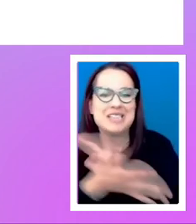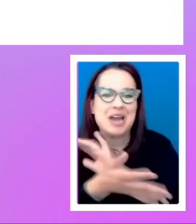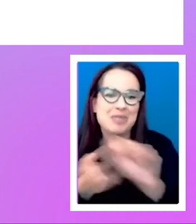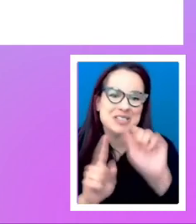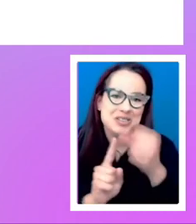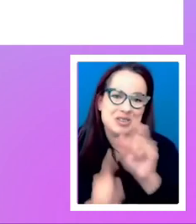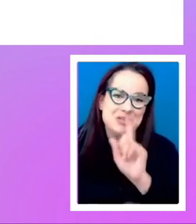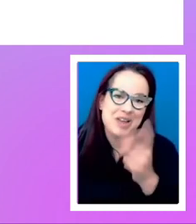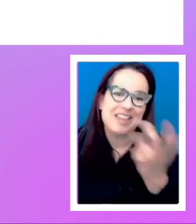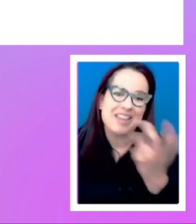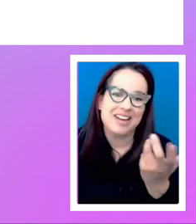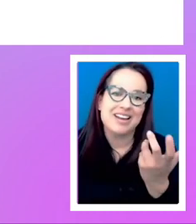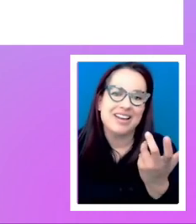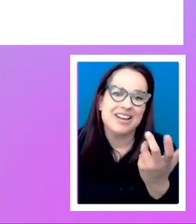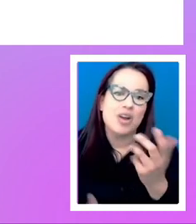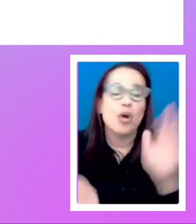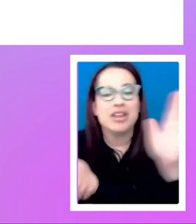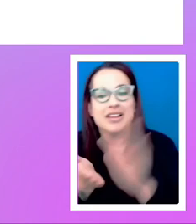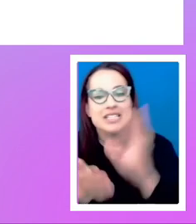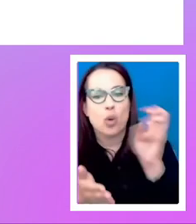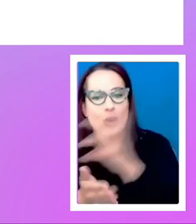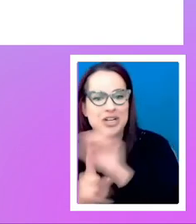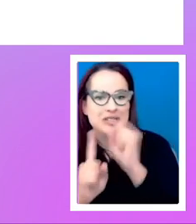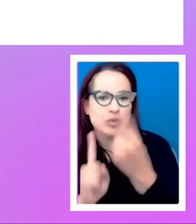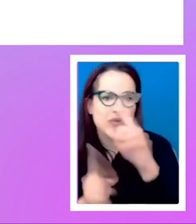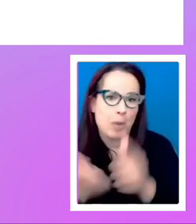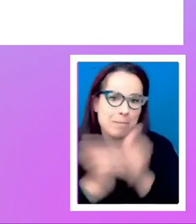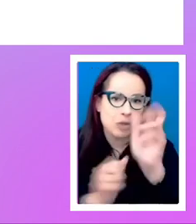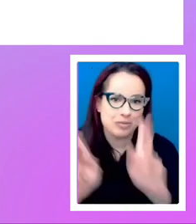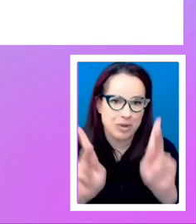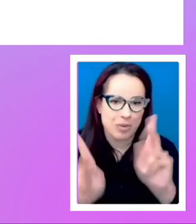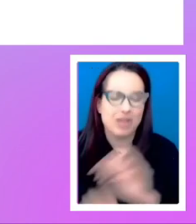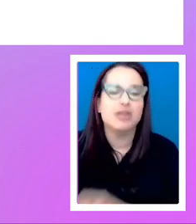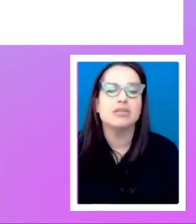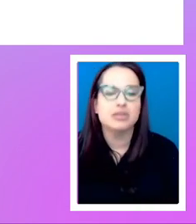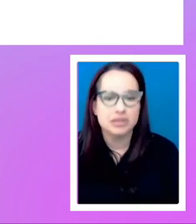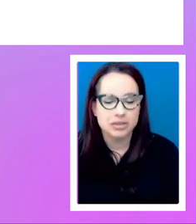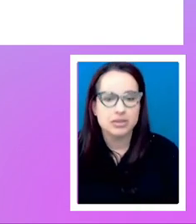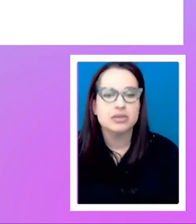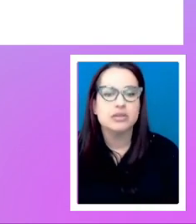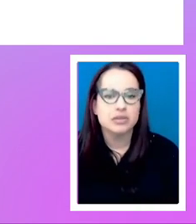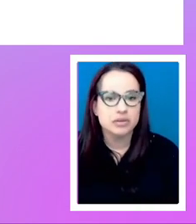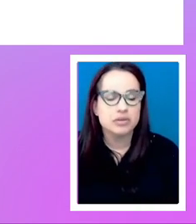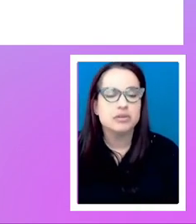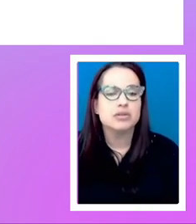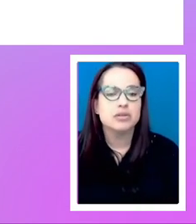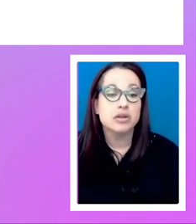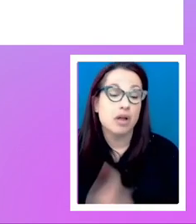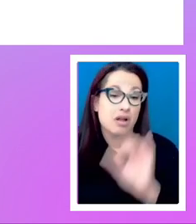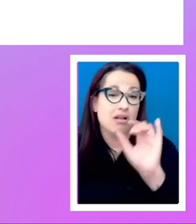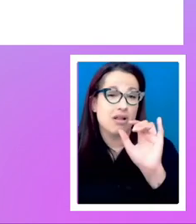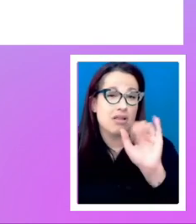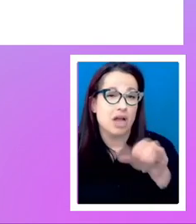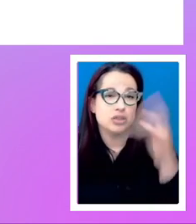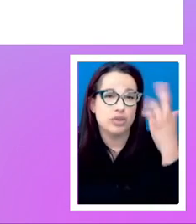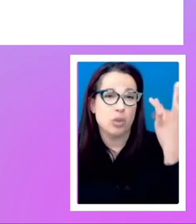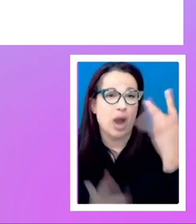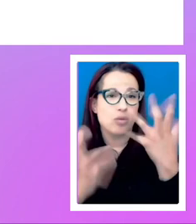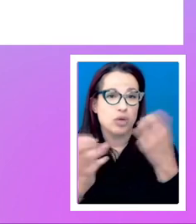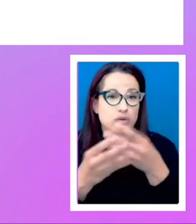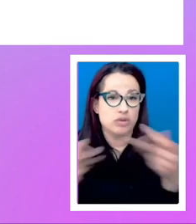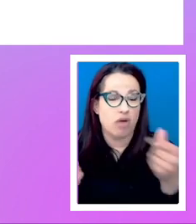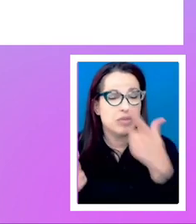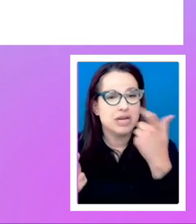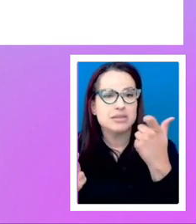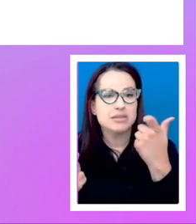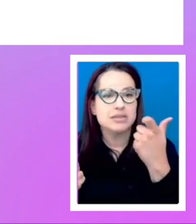really, or the least weird situation for the most people. And so is, and that's, say that's why I'd like to solve this. Cause I think,